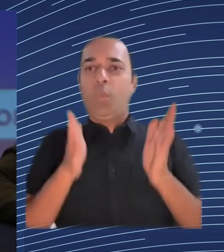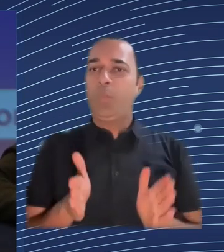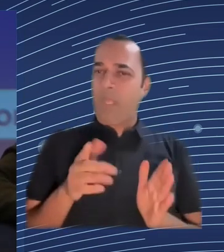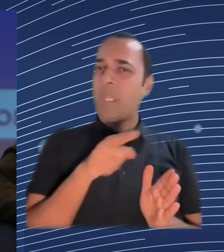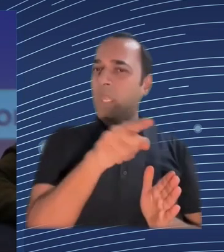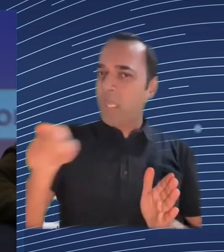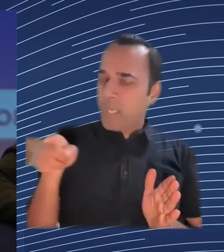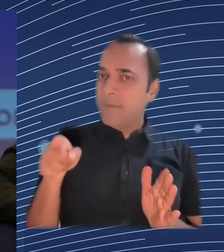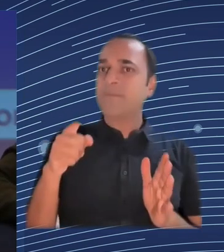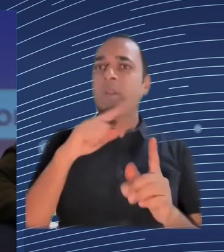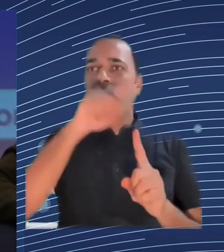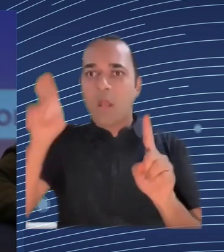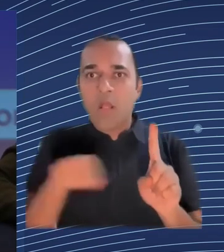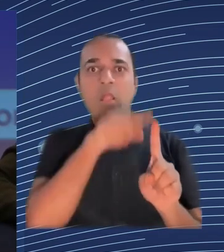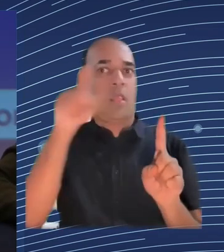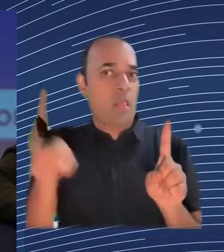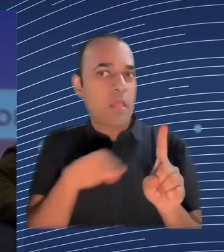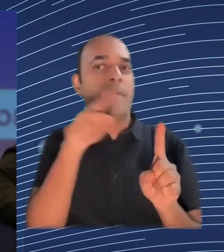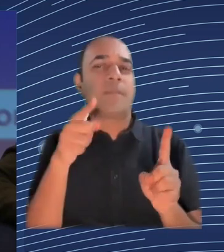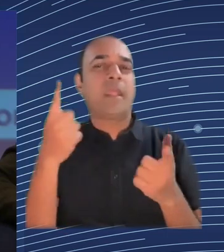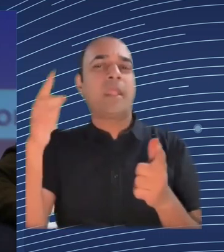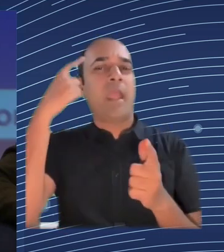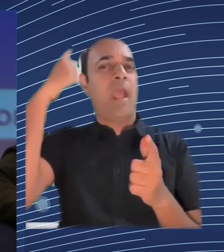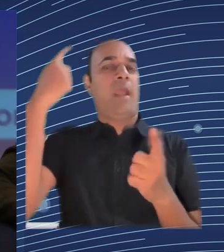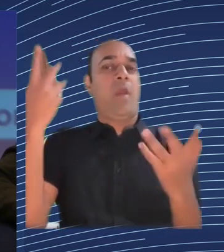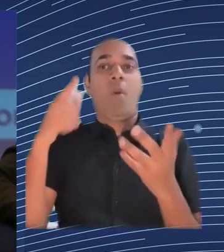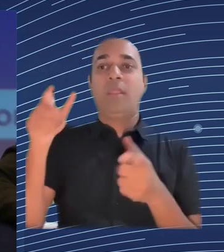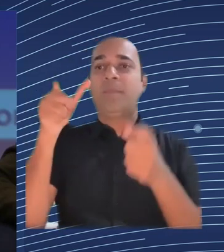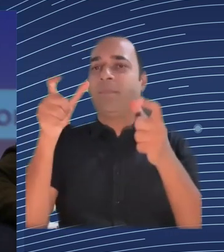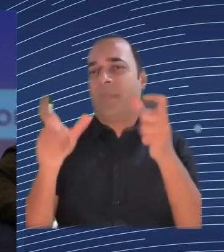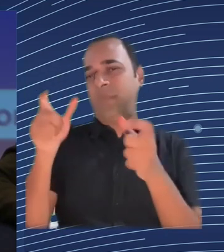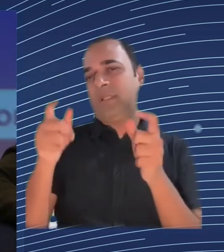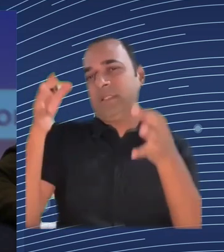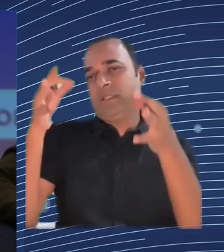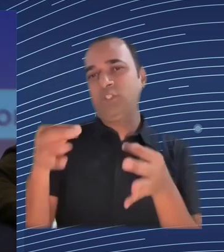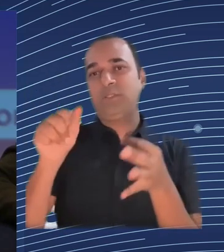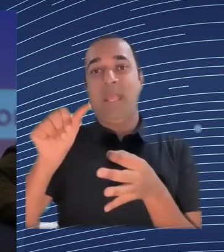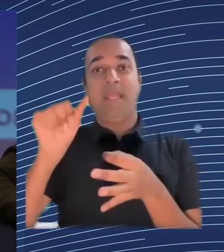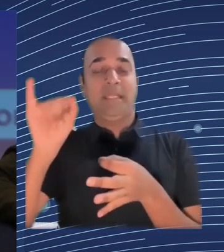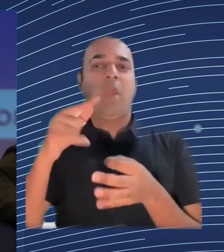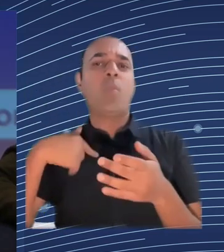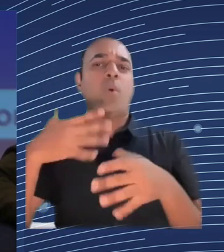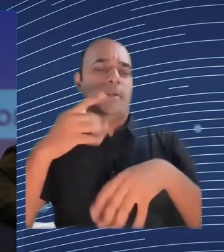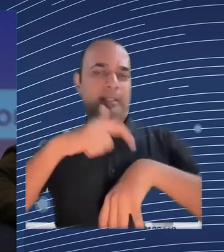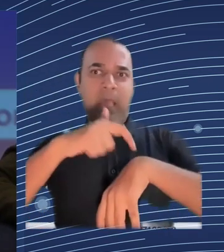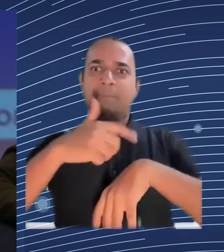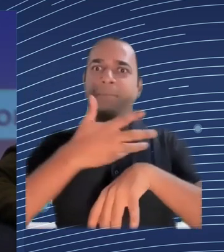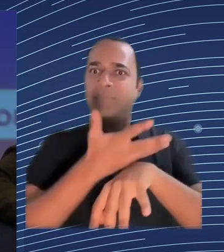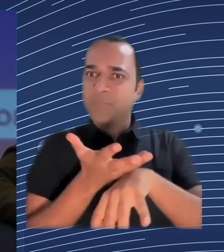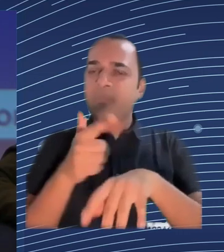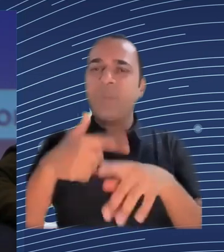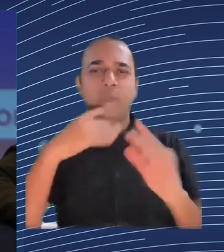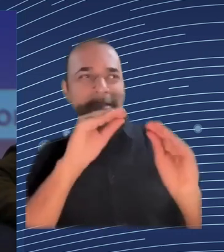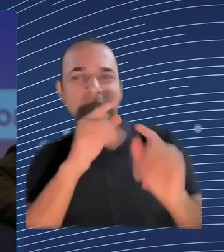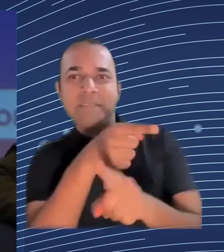rules and regulations very clearly for every single IBMer to see I think the second use where we've seen AI